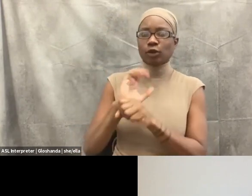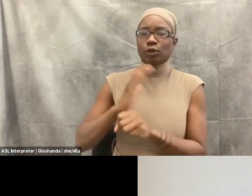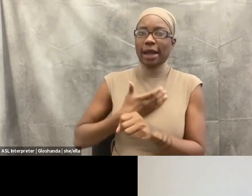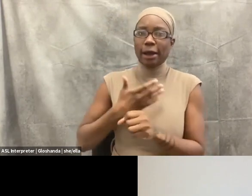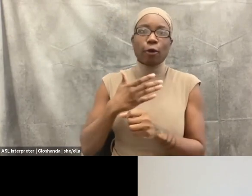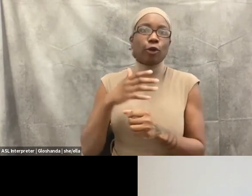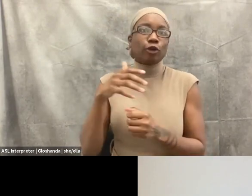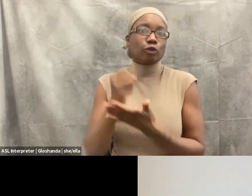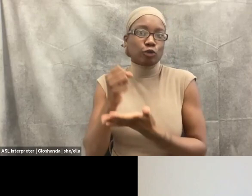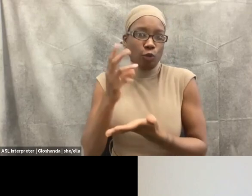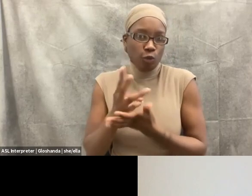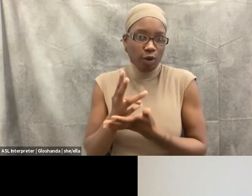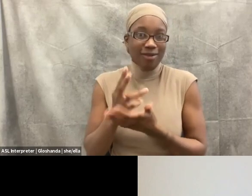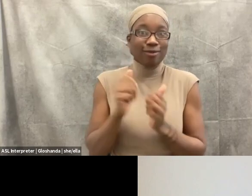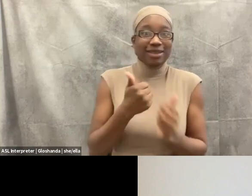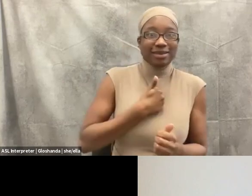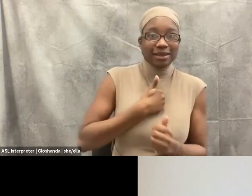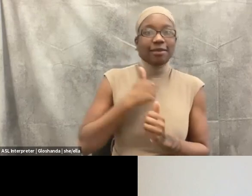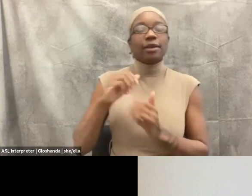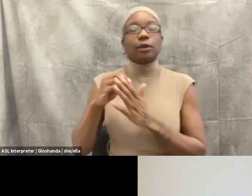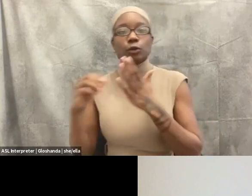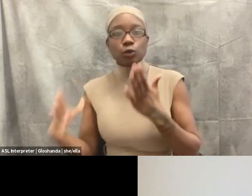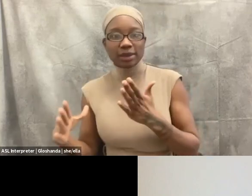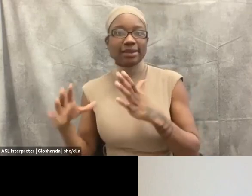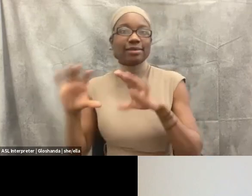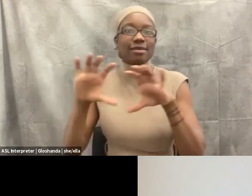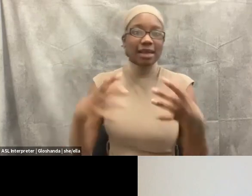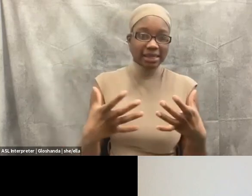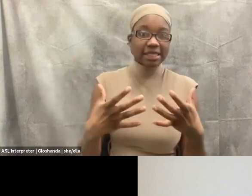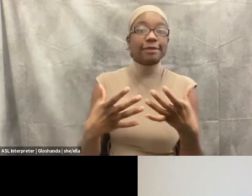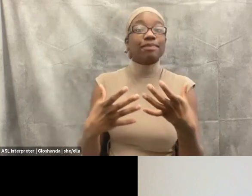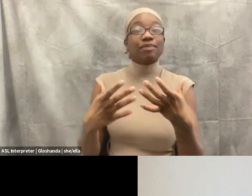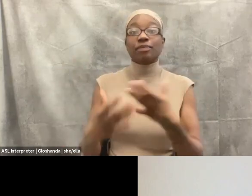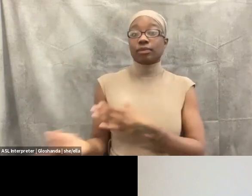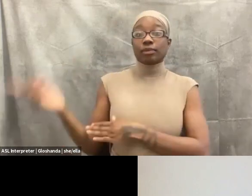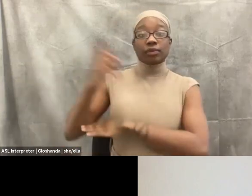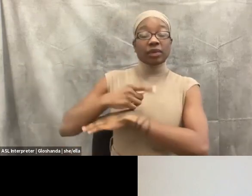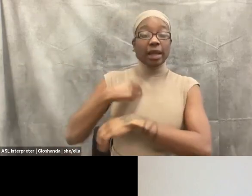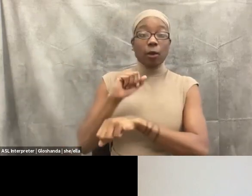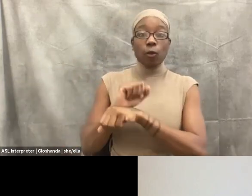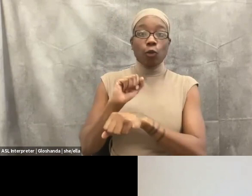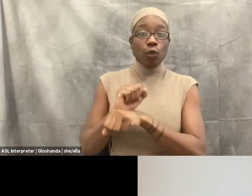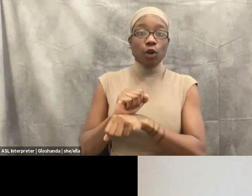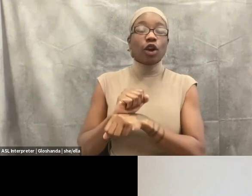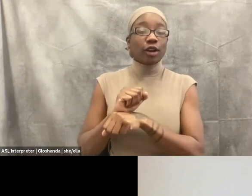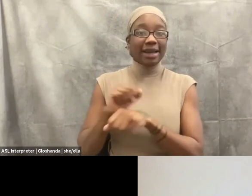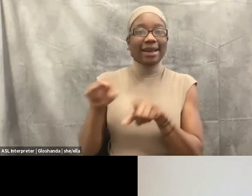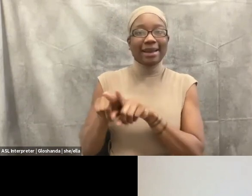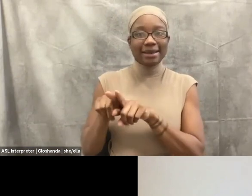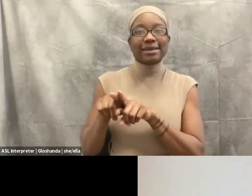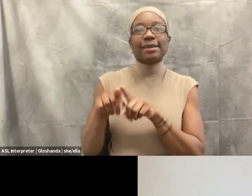I, by day, I'm a social worker. I'm a public defender social worker for the federal public defender in Brooklyn. And I also